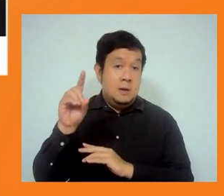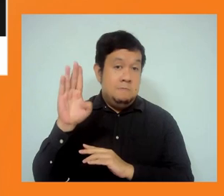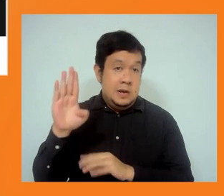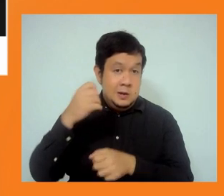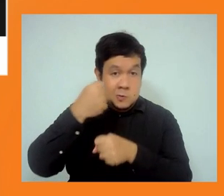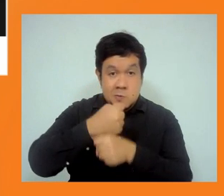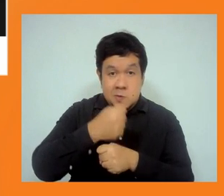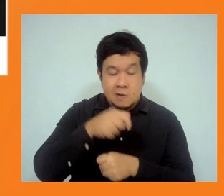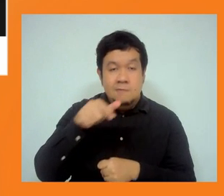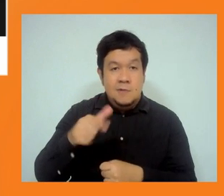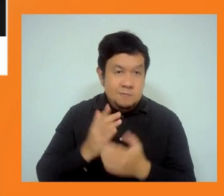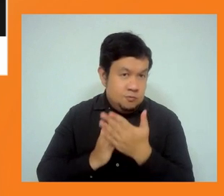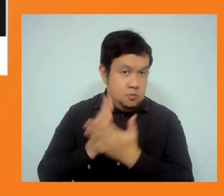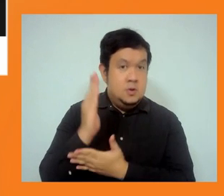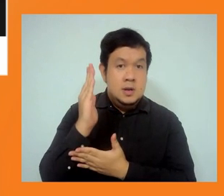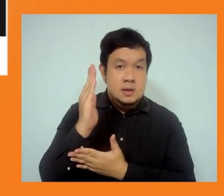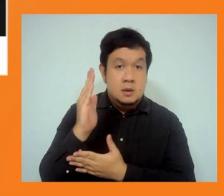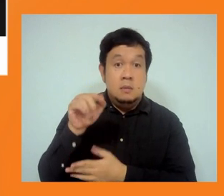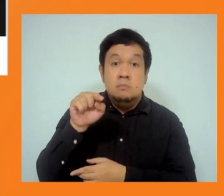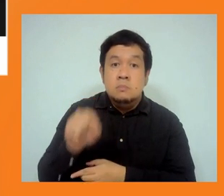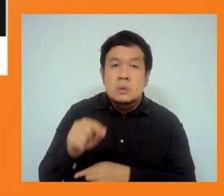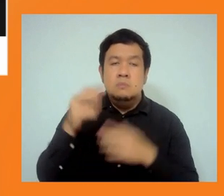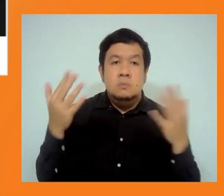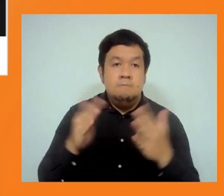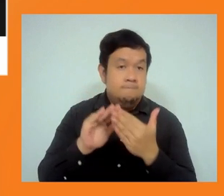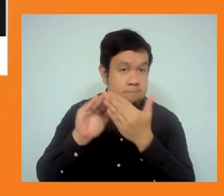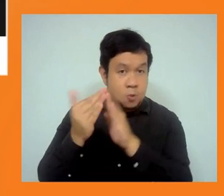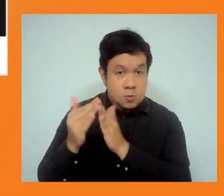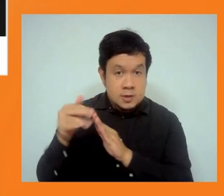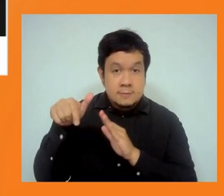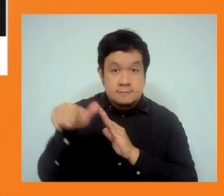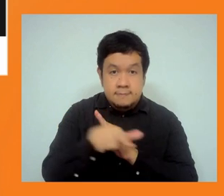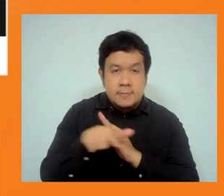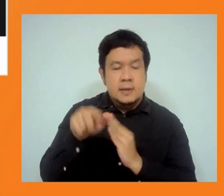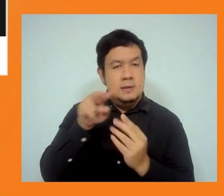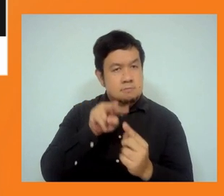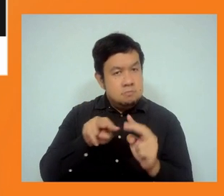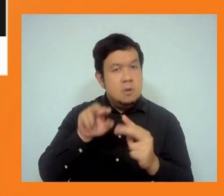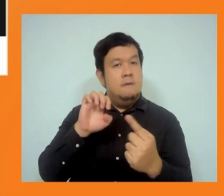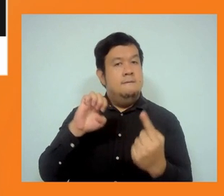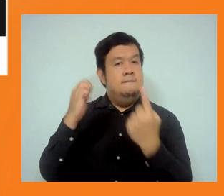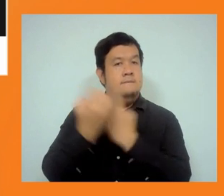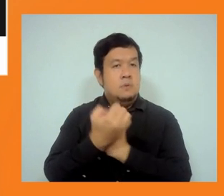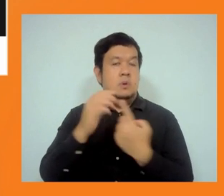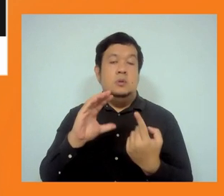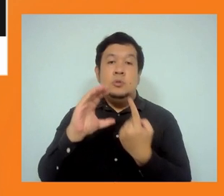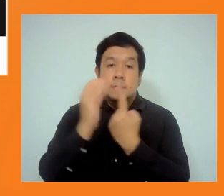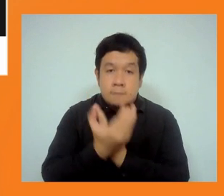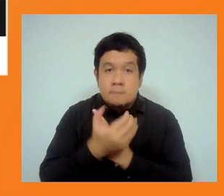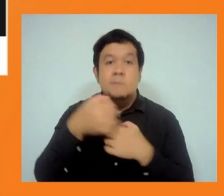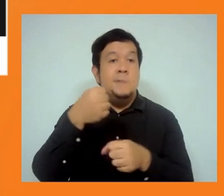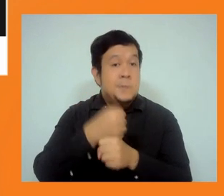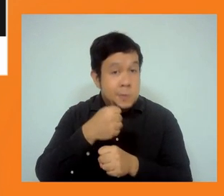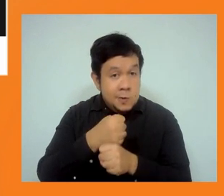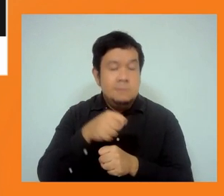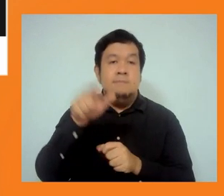community, environmental, and sociocultural rights and concerns of the working people. Because